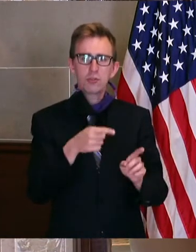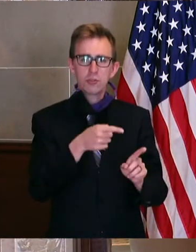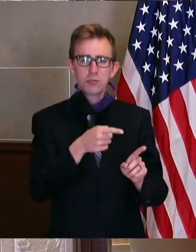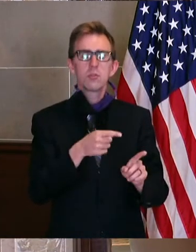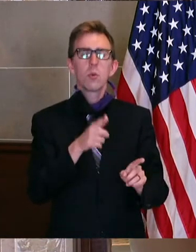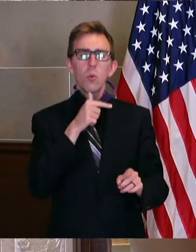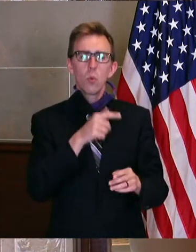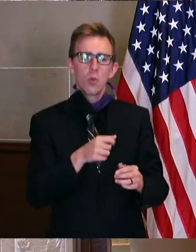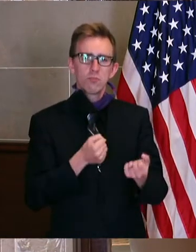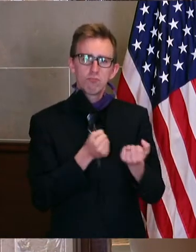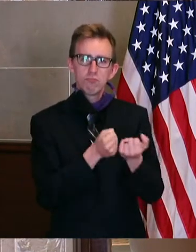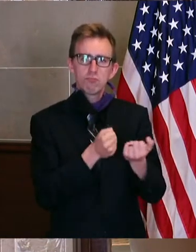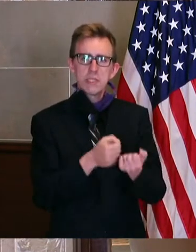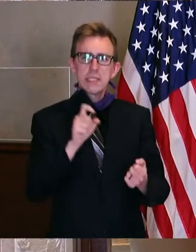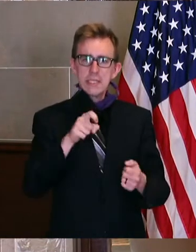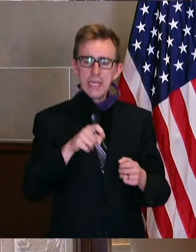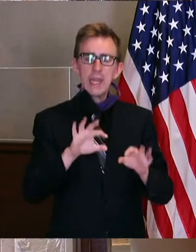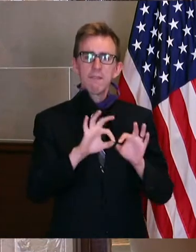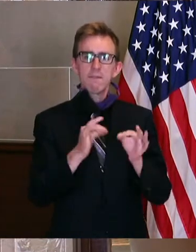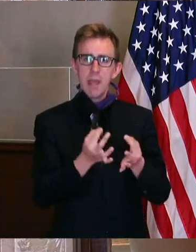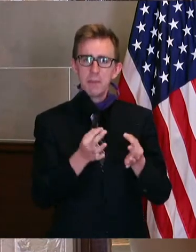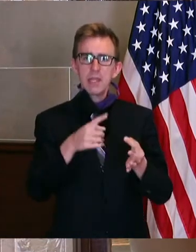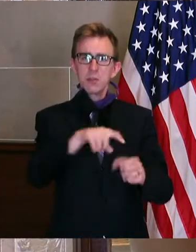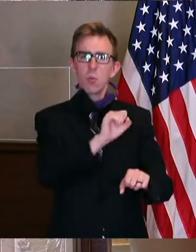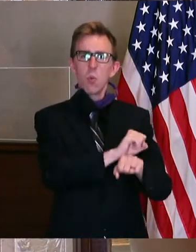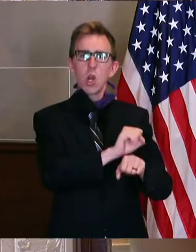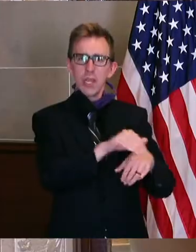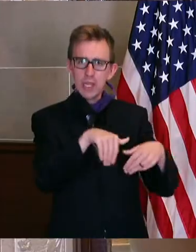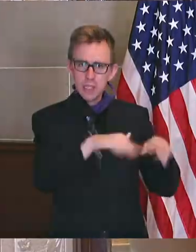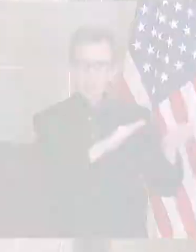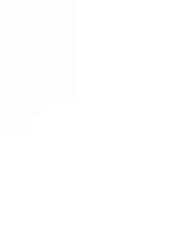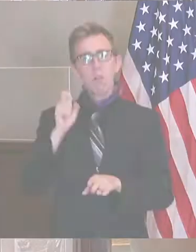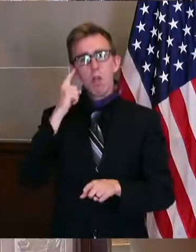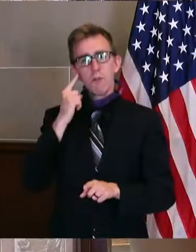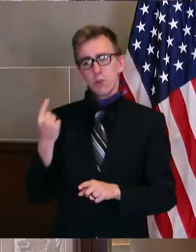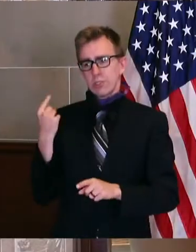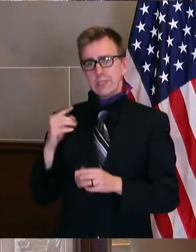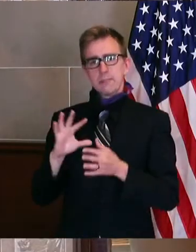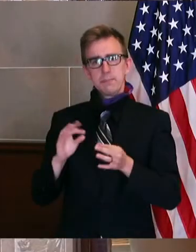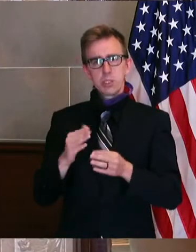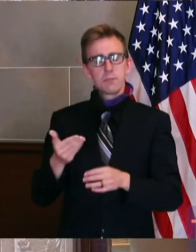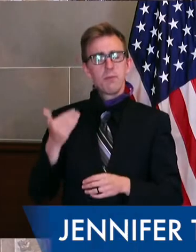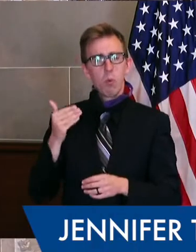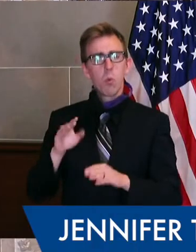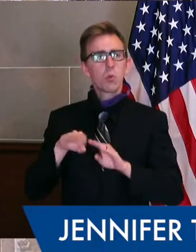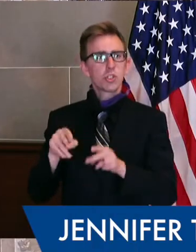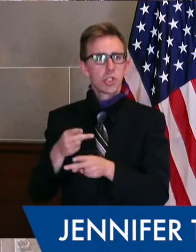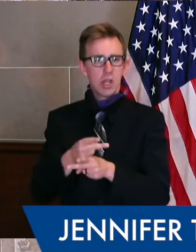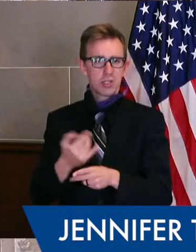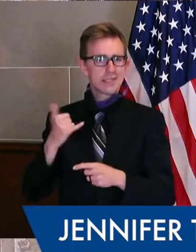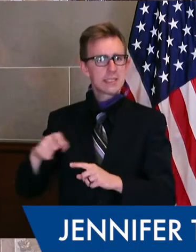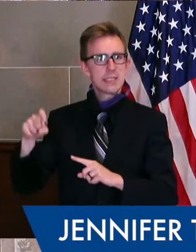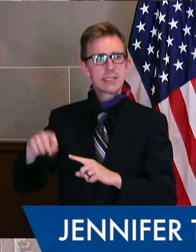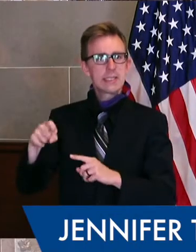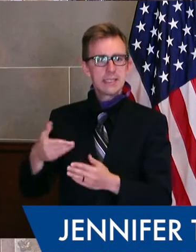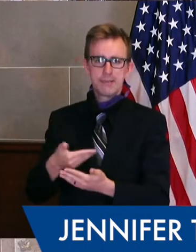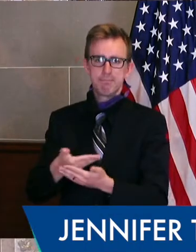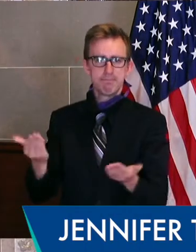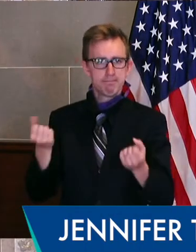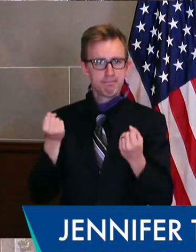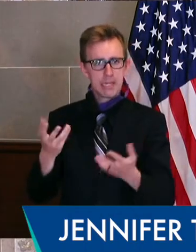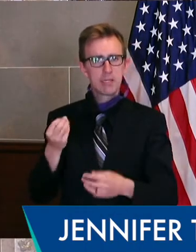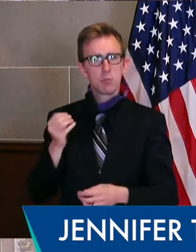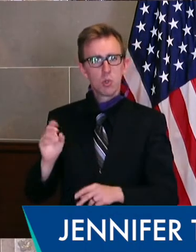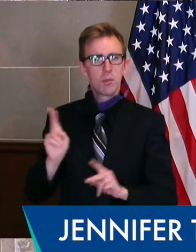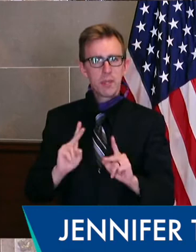to support the needs of working families during the COVID-19. Child care continues to be a need for Missourians